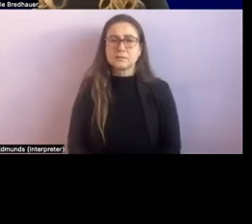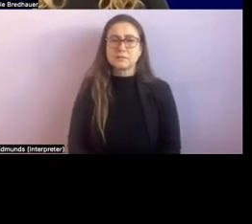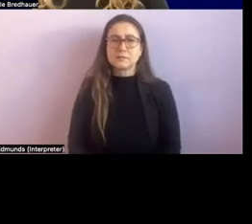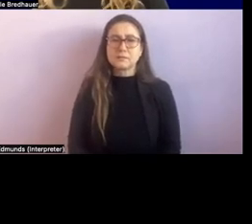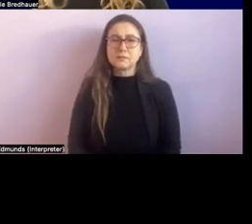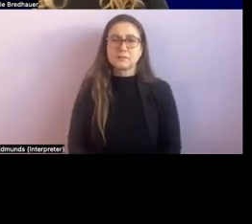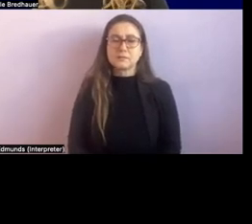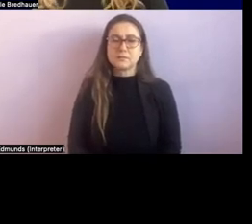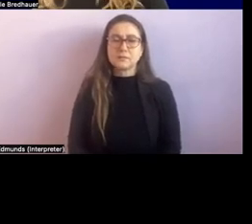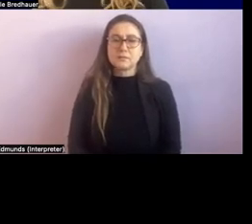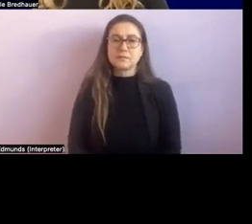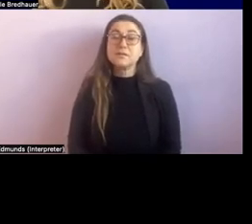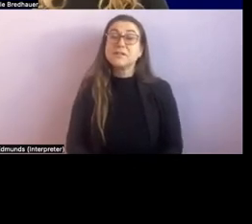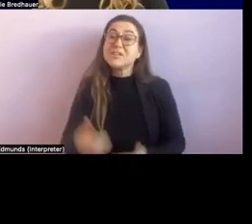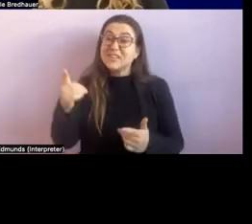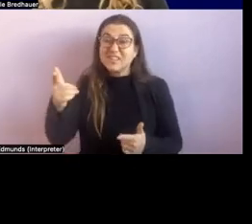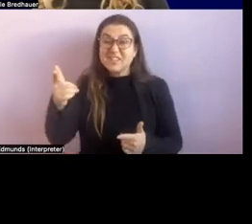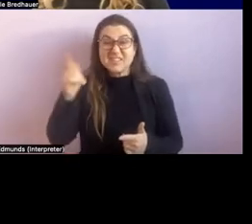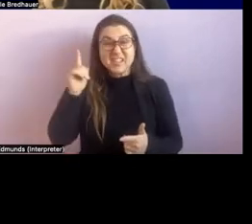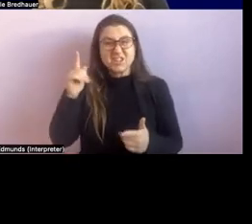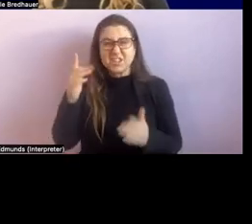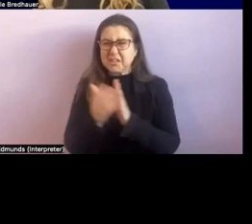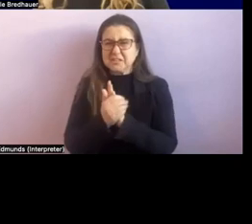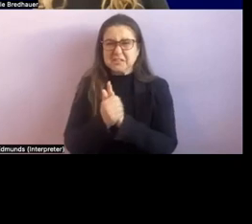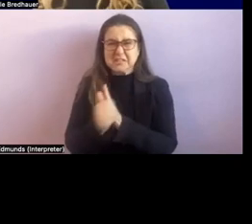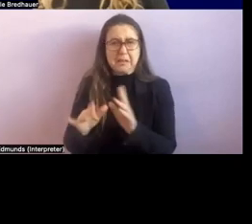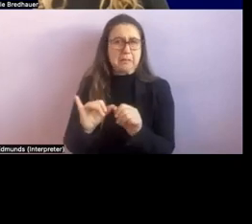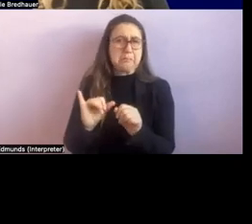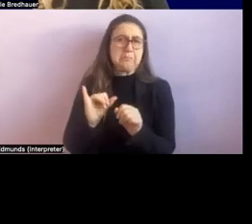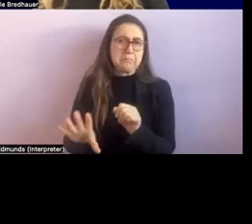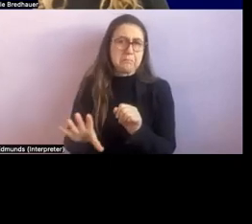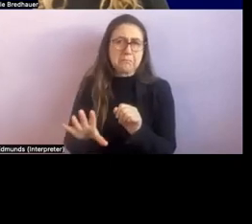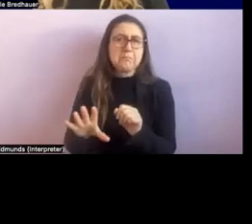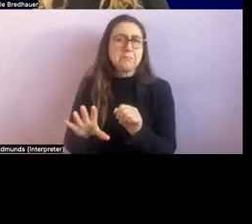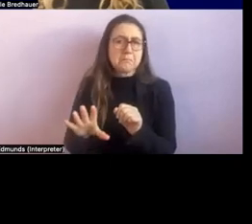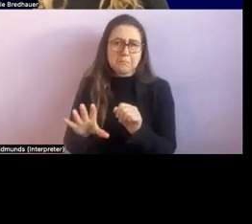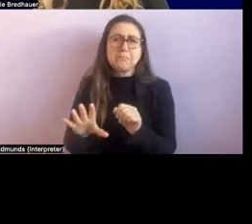her teacher is so skilled she's um